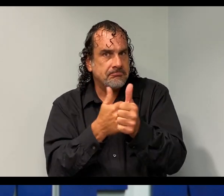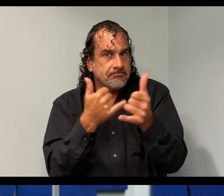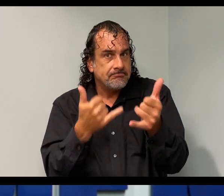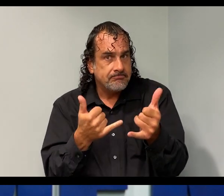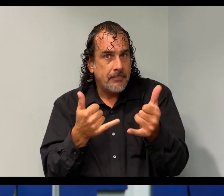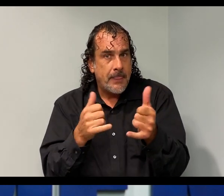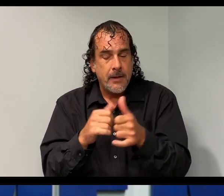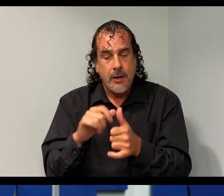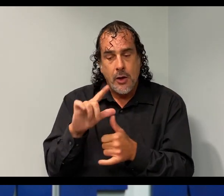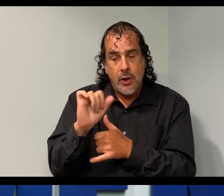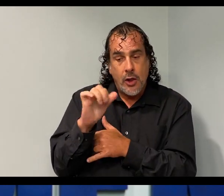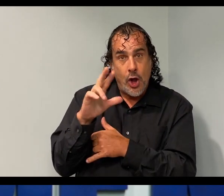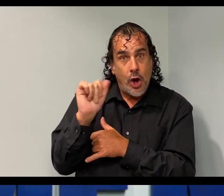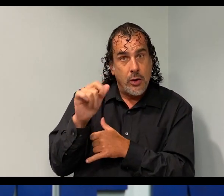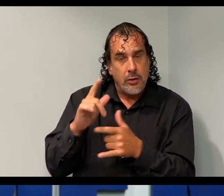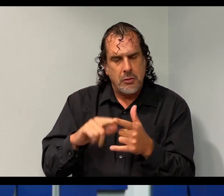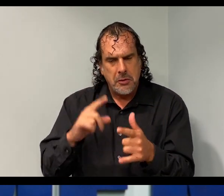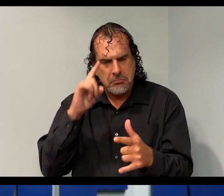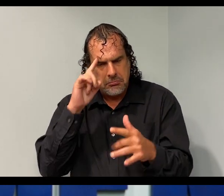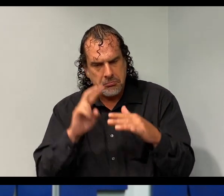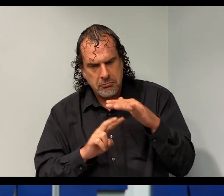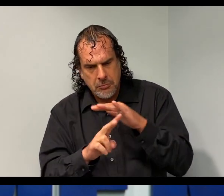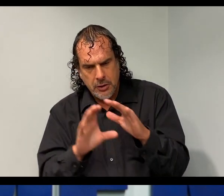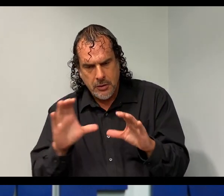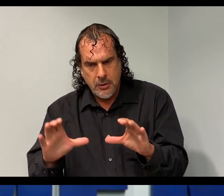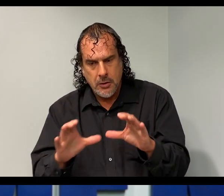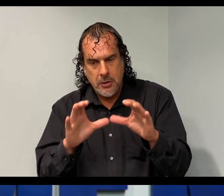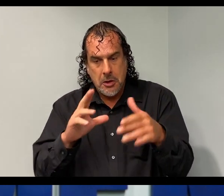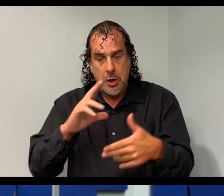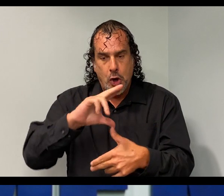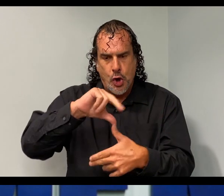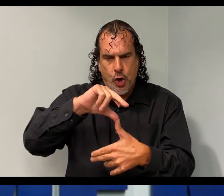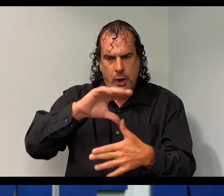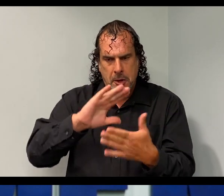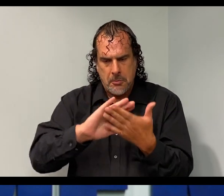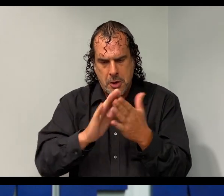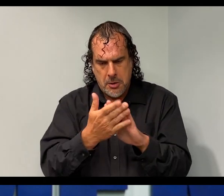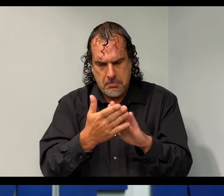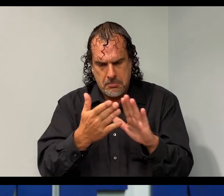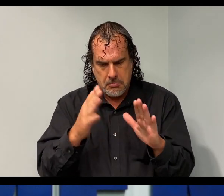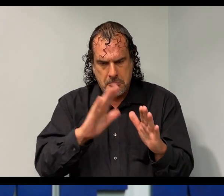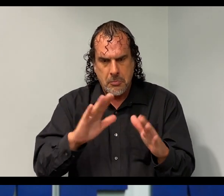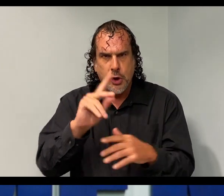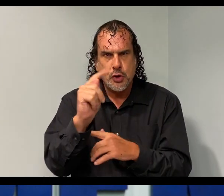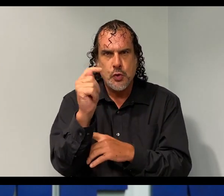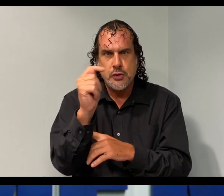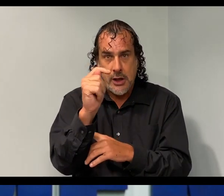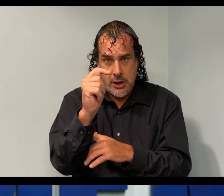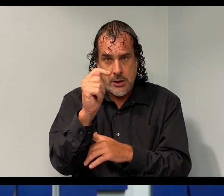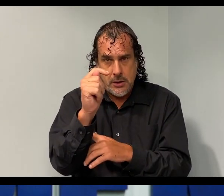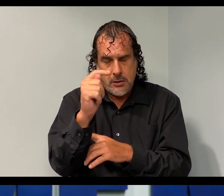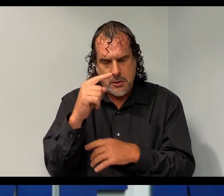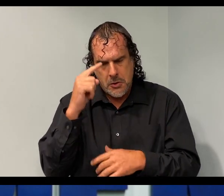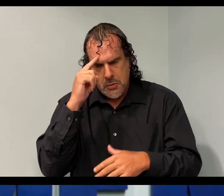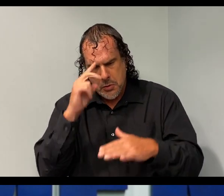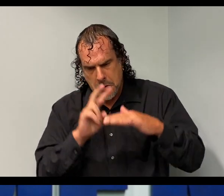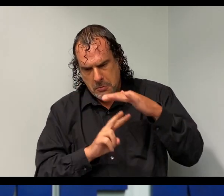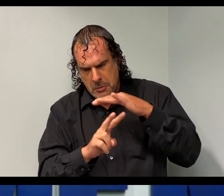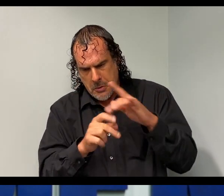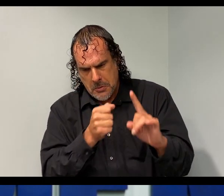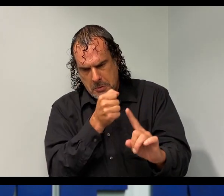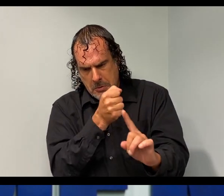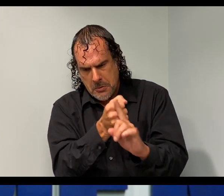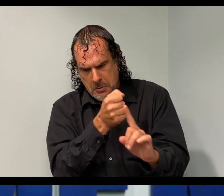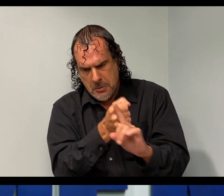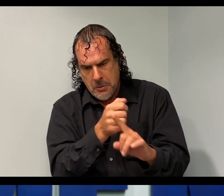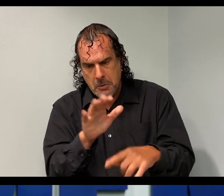Tropical Storm Laura, again, is projected to go and rise to a hurricane strength sometime around Tuesday. It is projected right